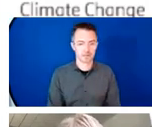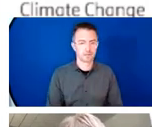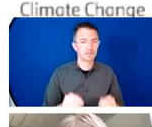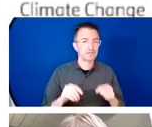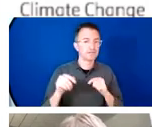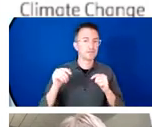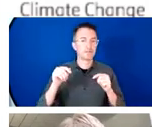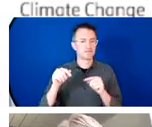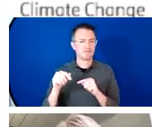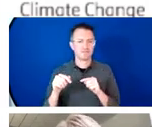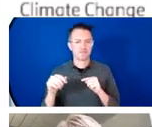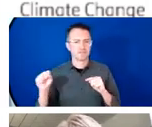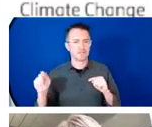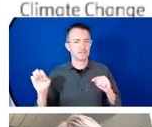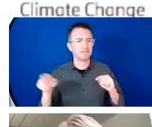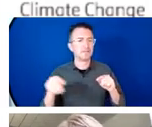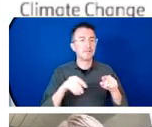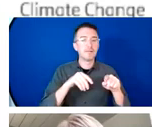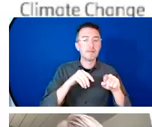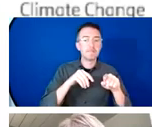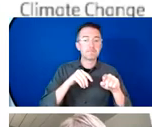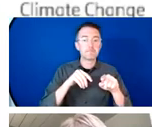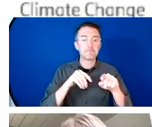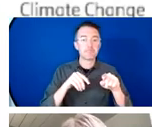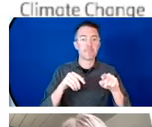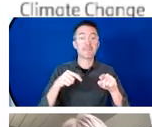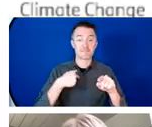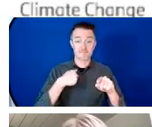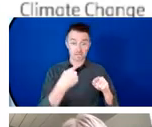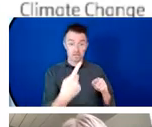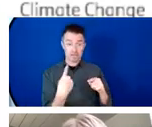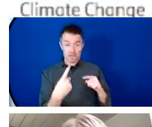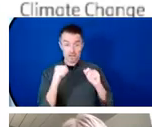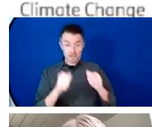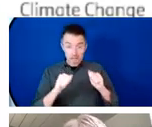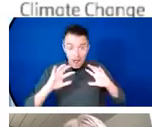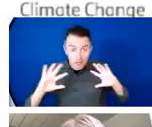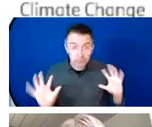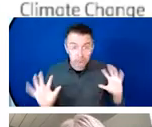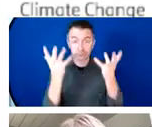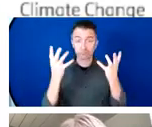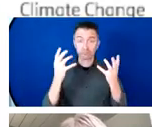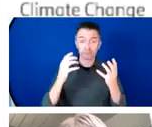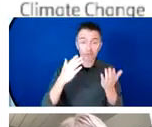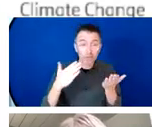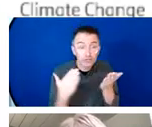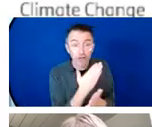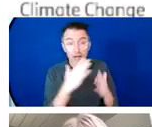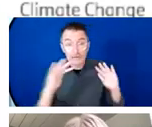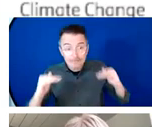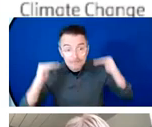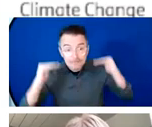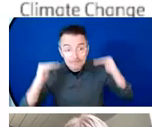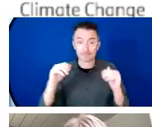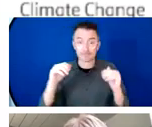systems, services and rights are as resilient as they possibly can be. The UK is a passionate political